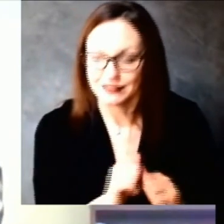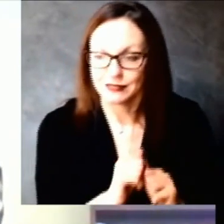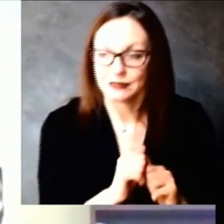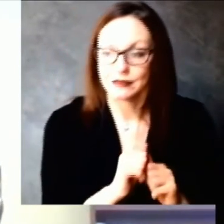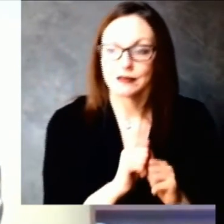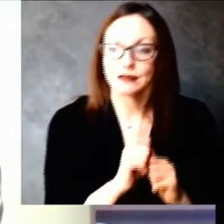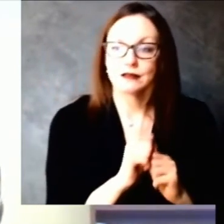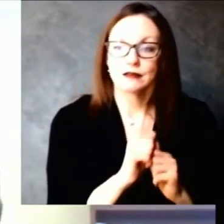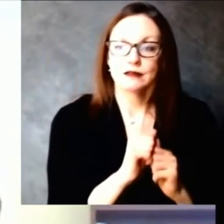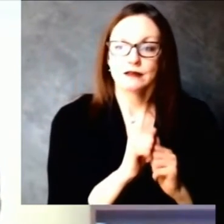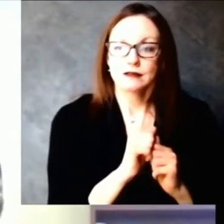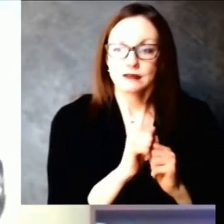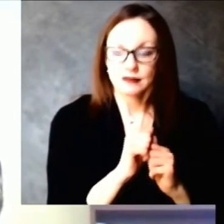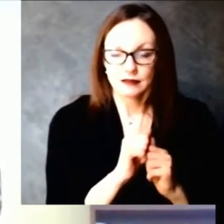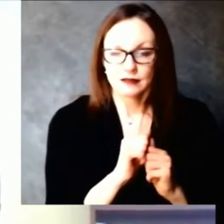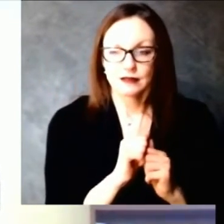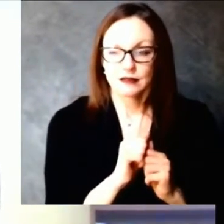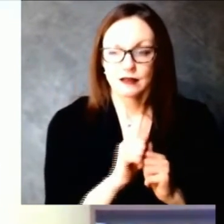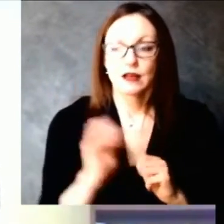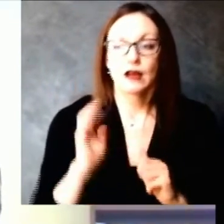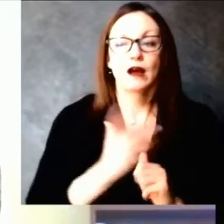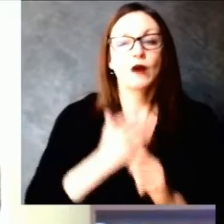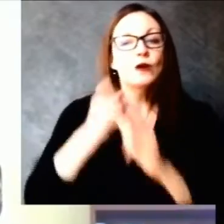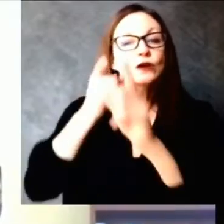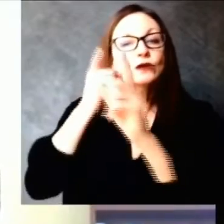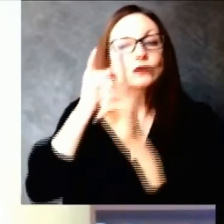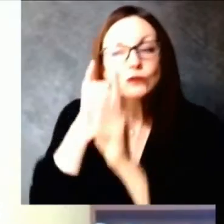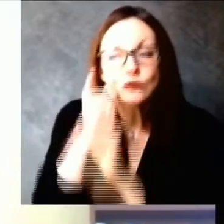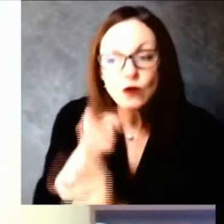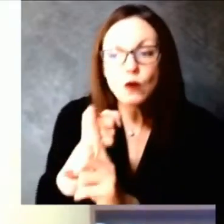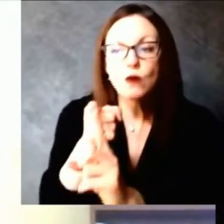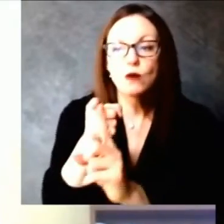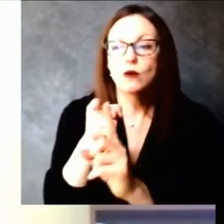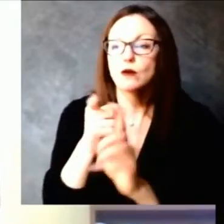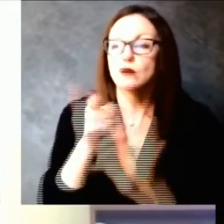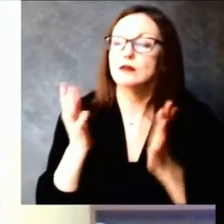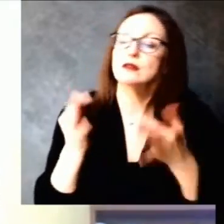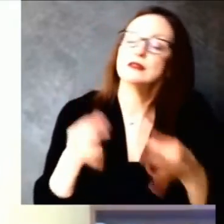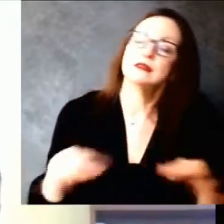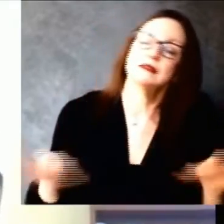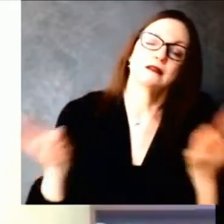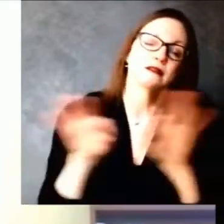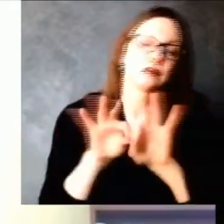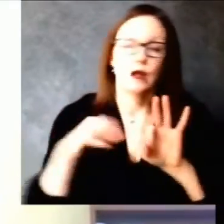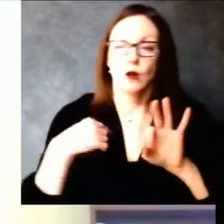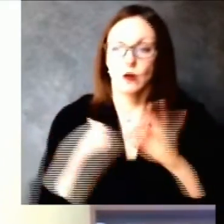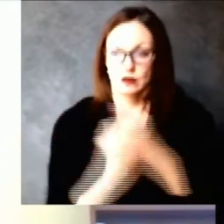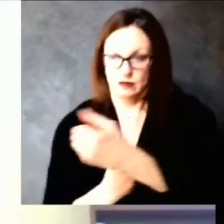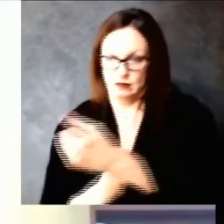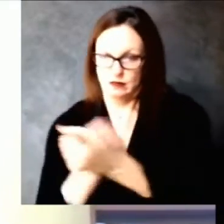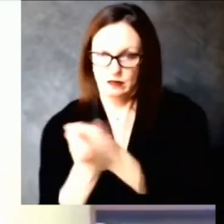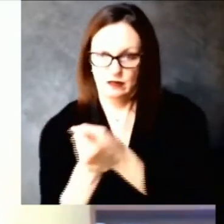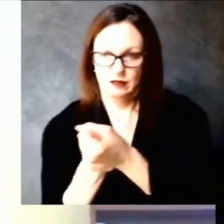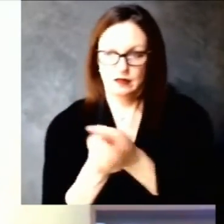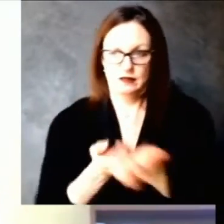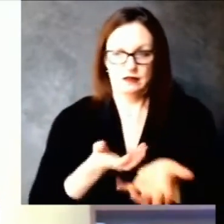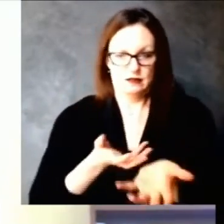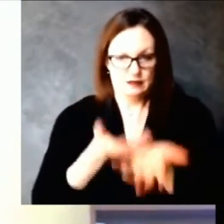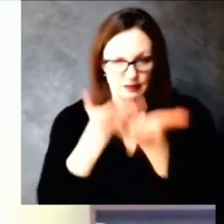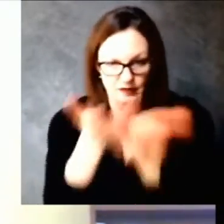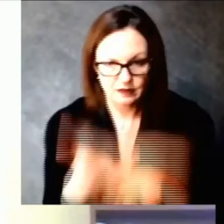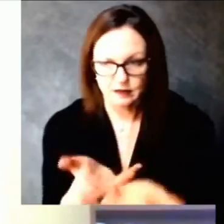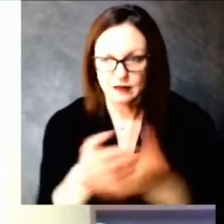able to provide vaccines once we've allocated them so not every community has a federally qualified health center